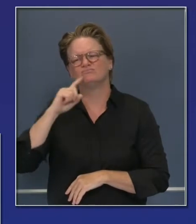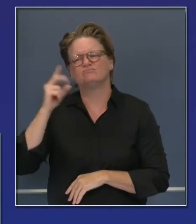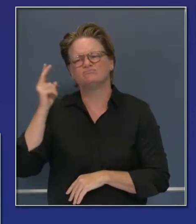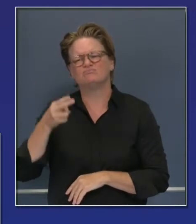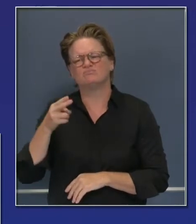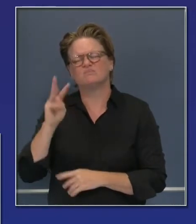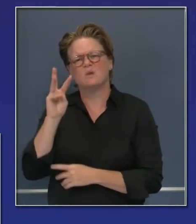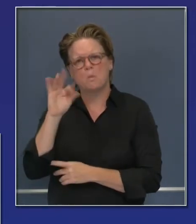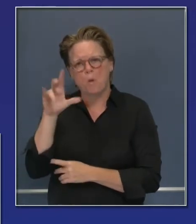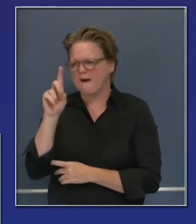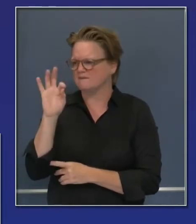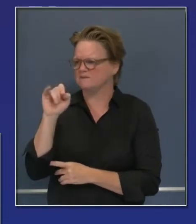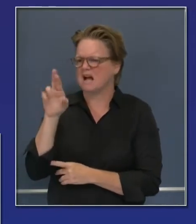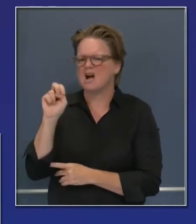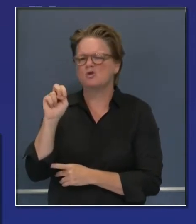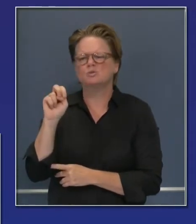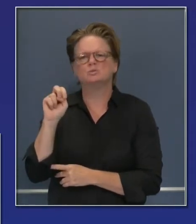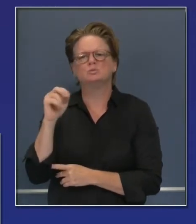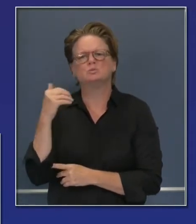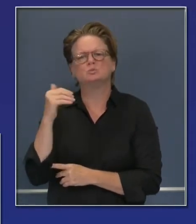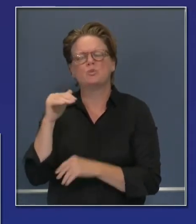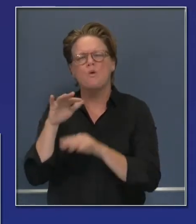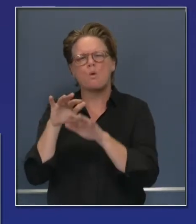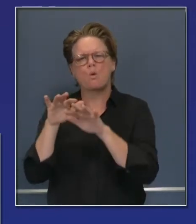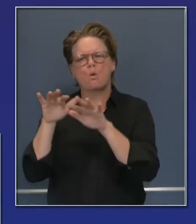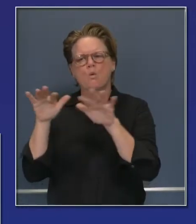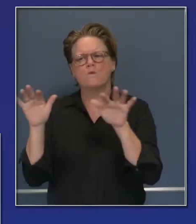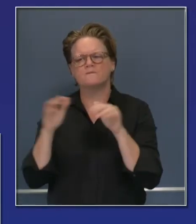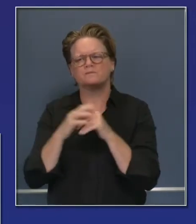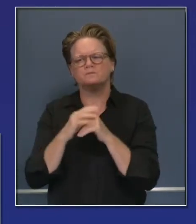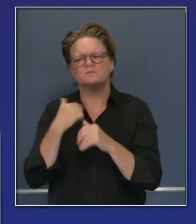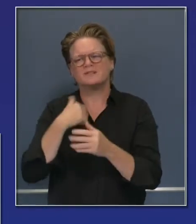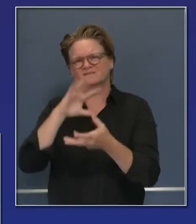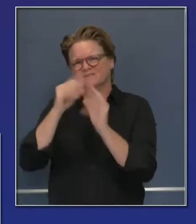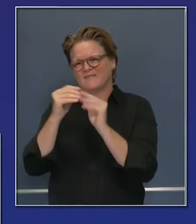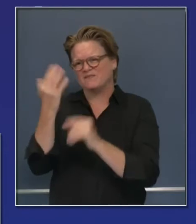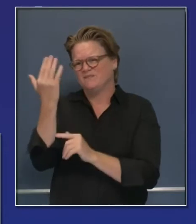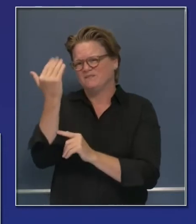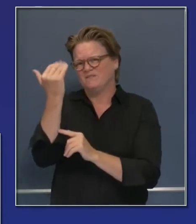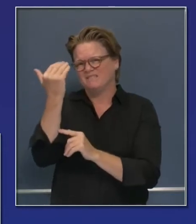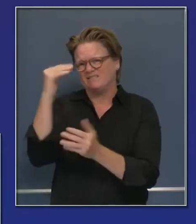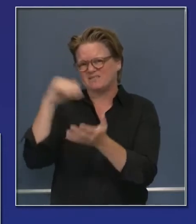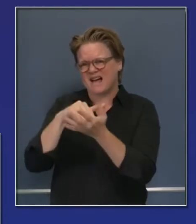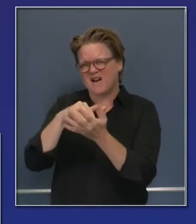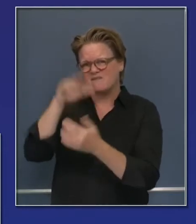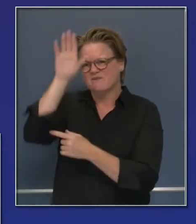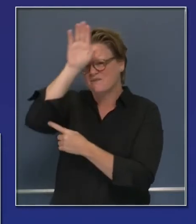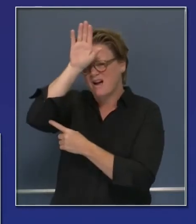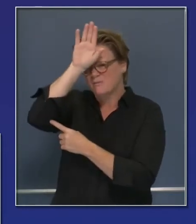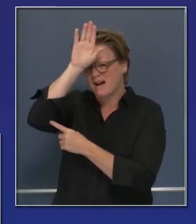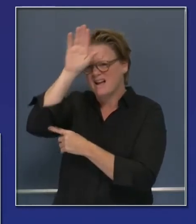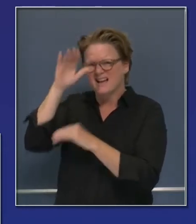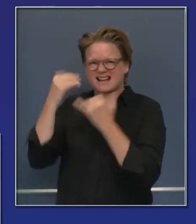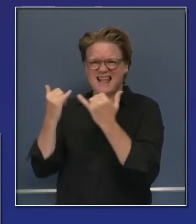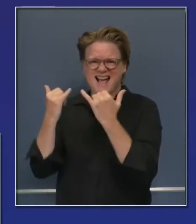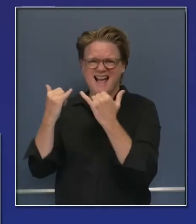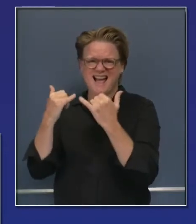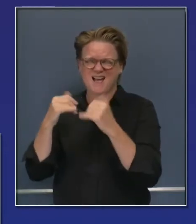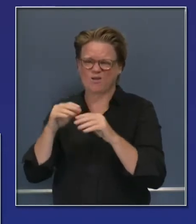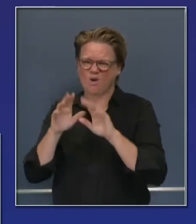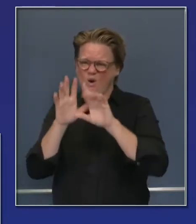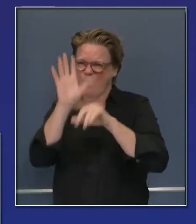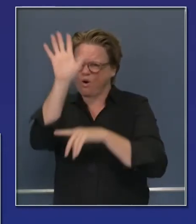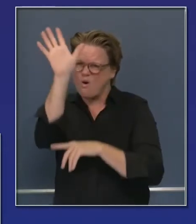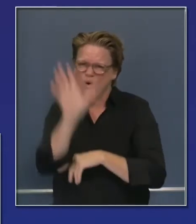season. We have over now 15,000 firefighters working the lines, hand crews, dozers, fire